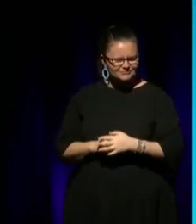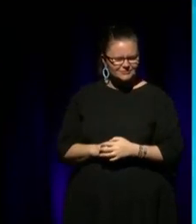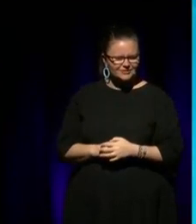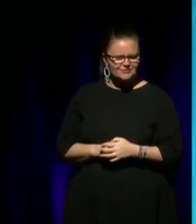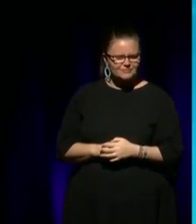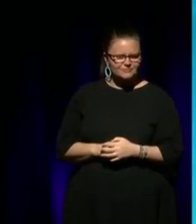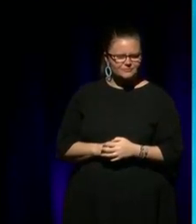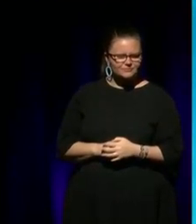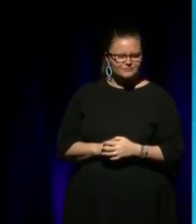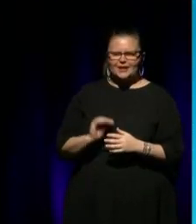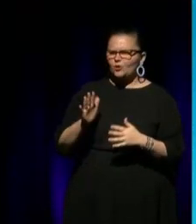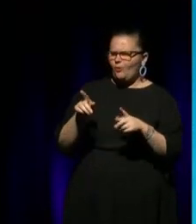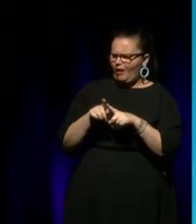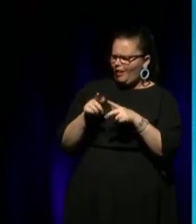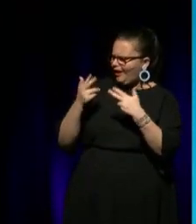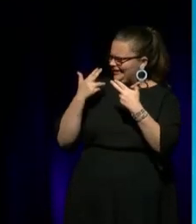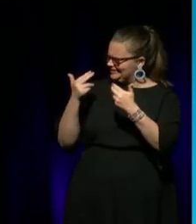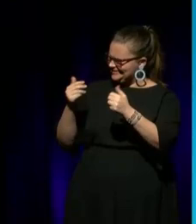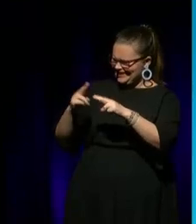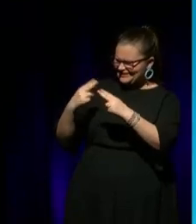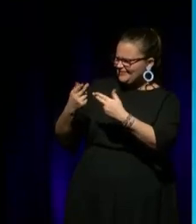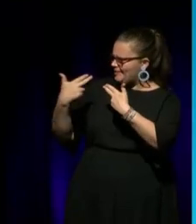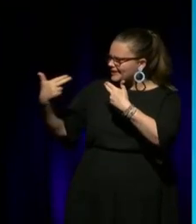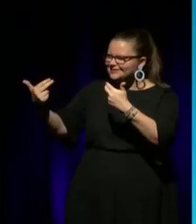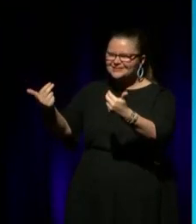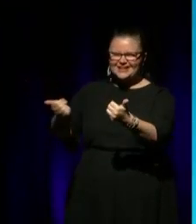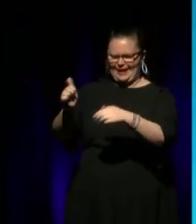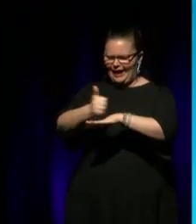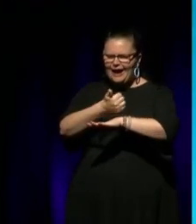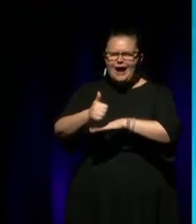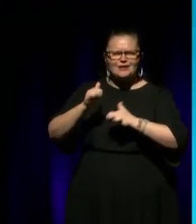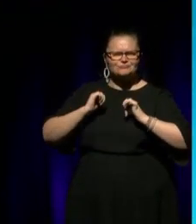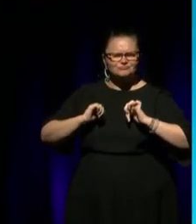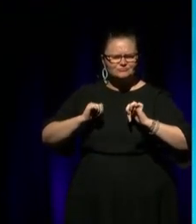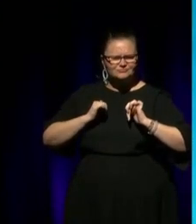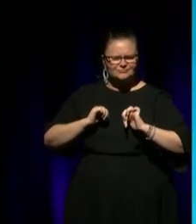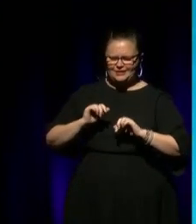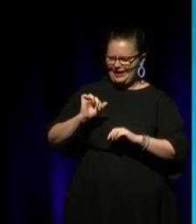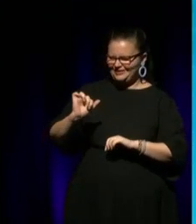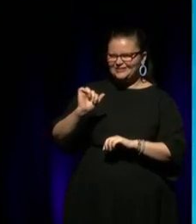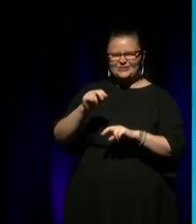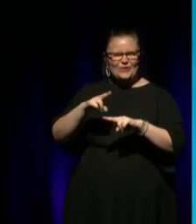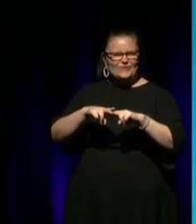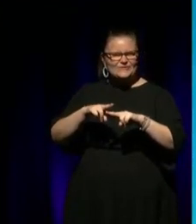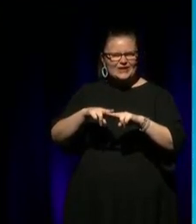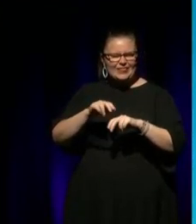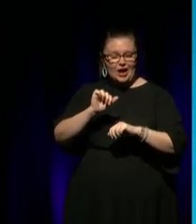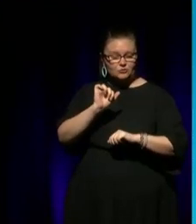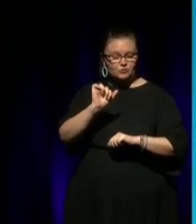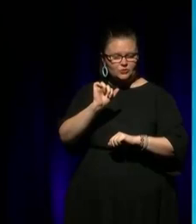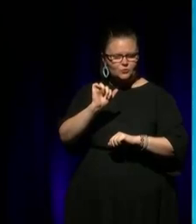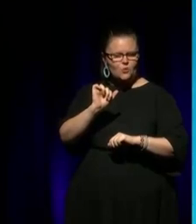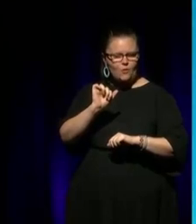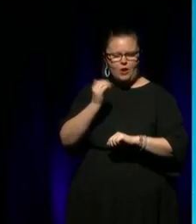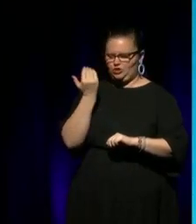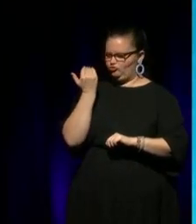sing-alongs and recitals and when you say that your father, your exhibition was his